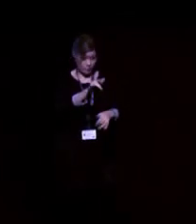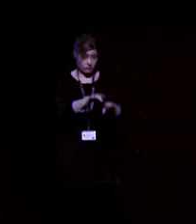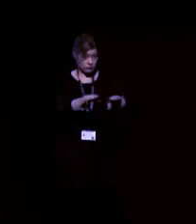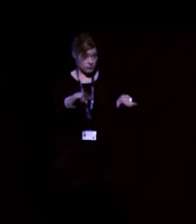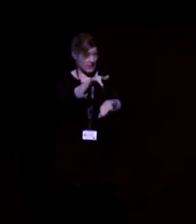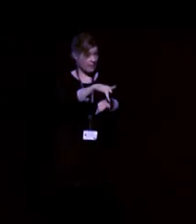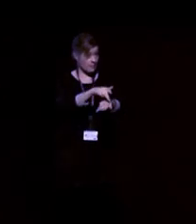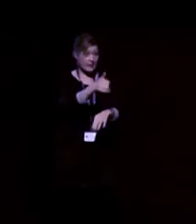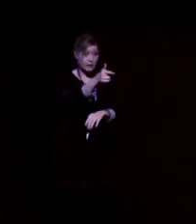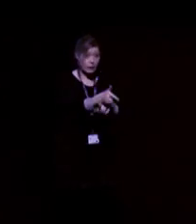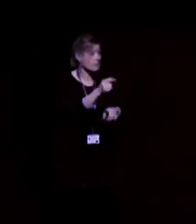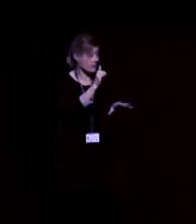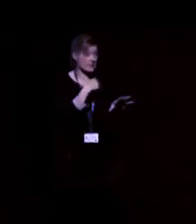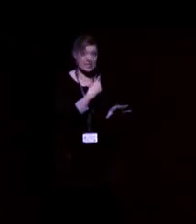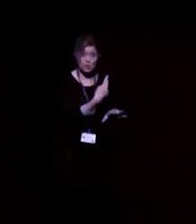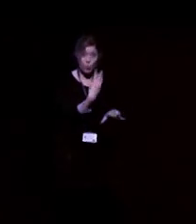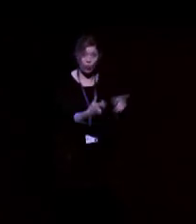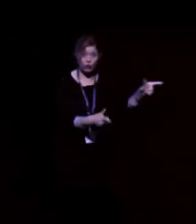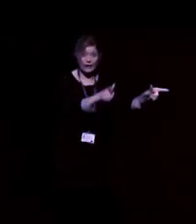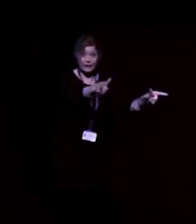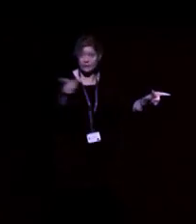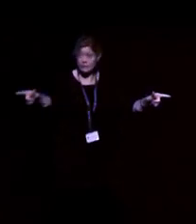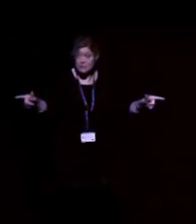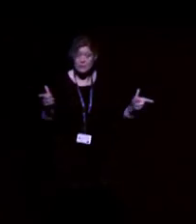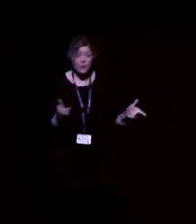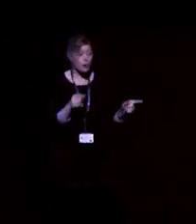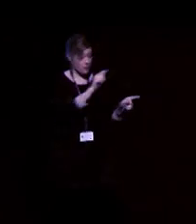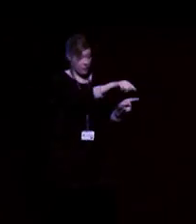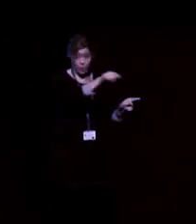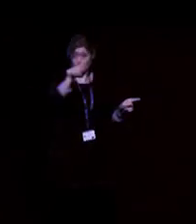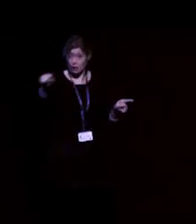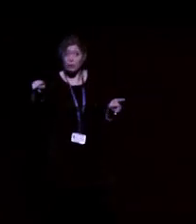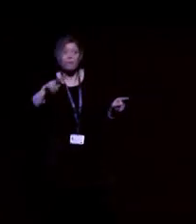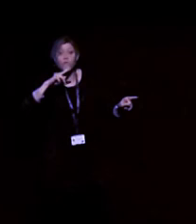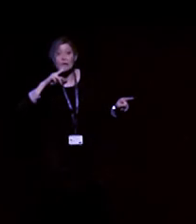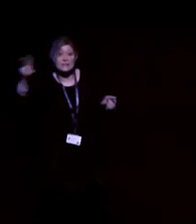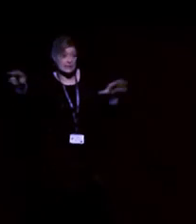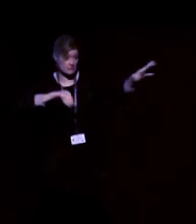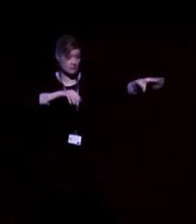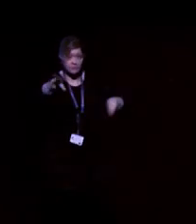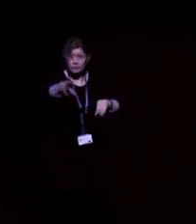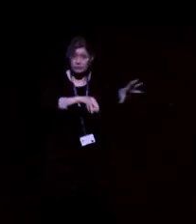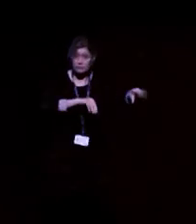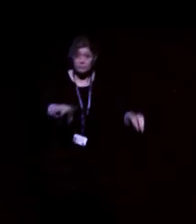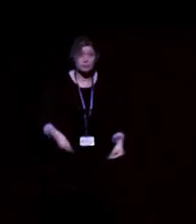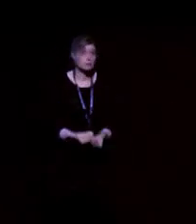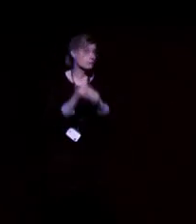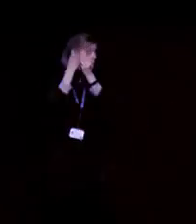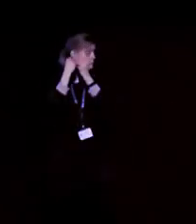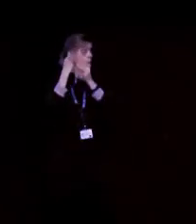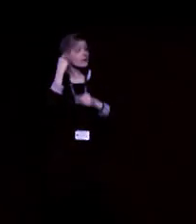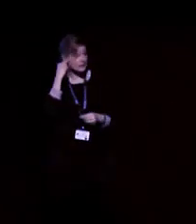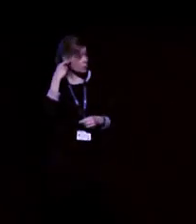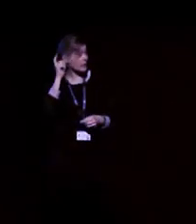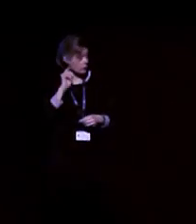Maybe he needs two or three microphones. But they will basically pick up the voice of the people in the meeting room and send it